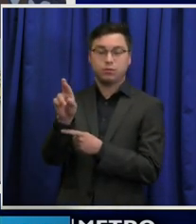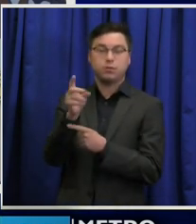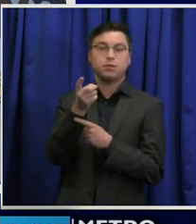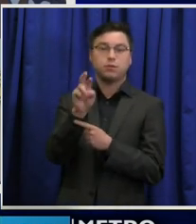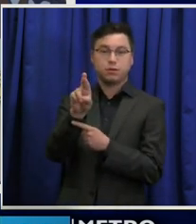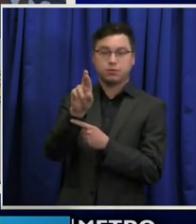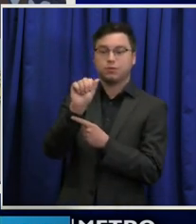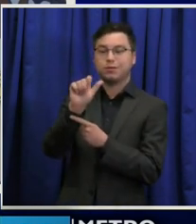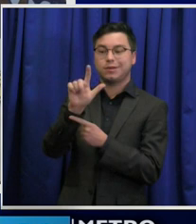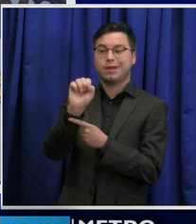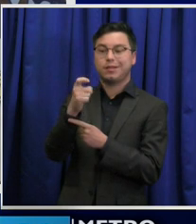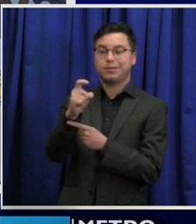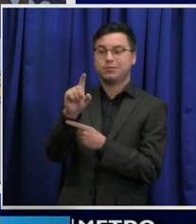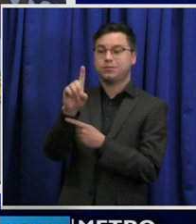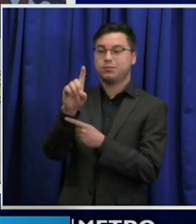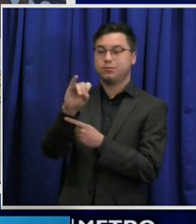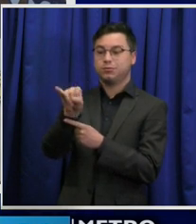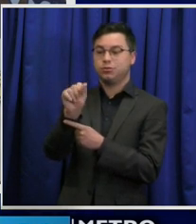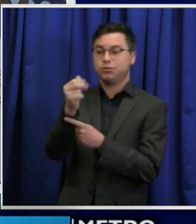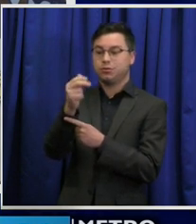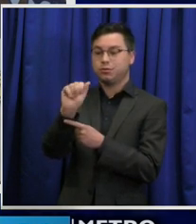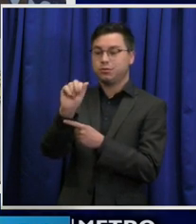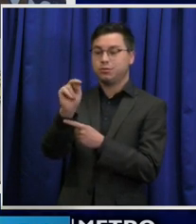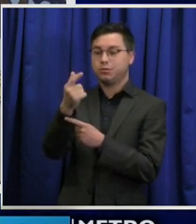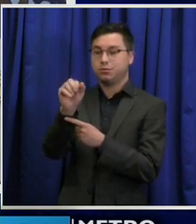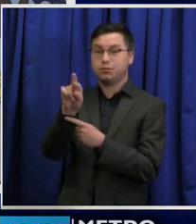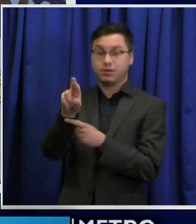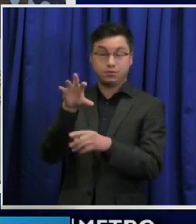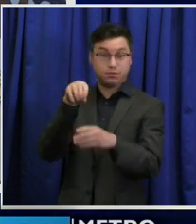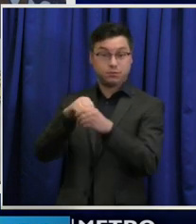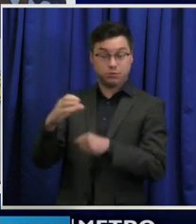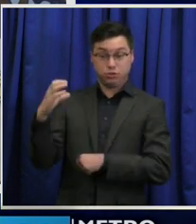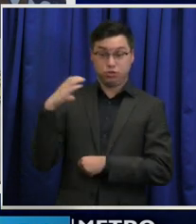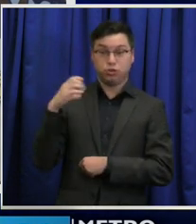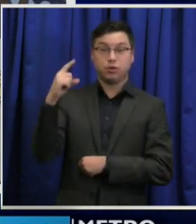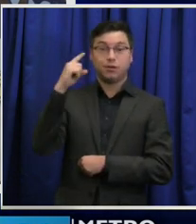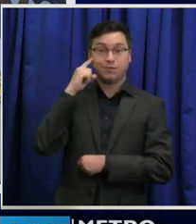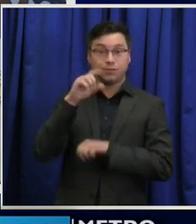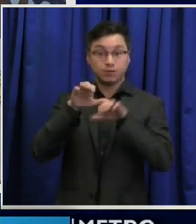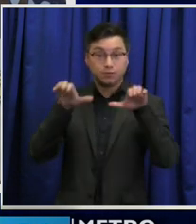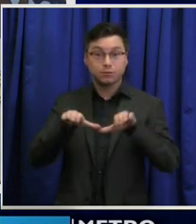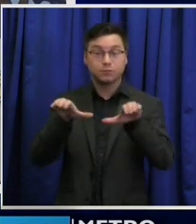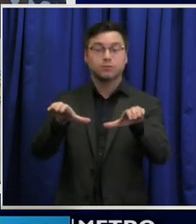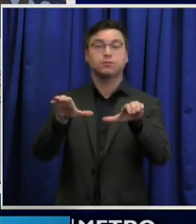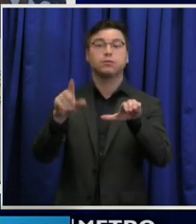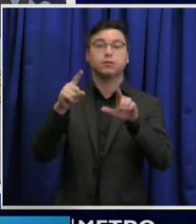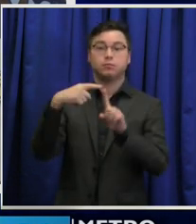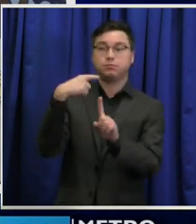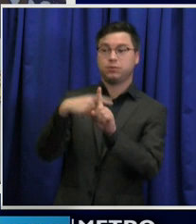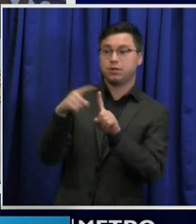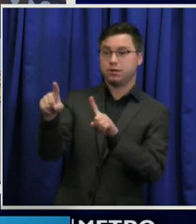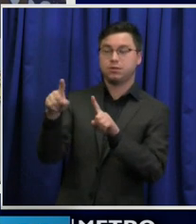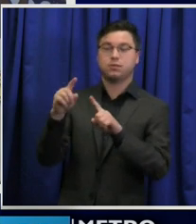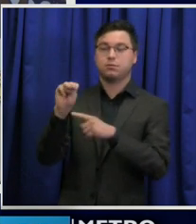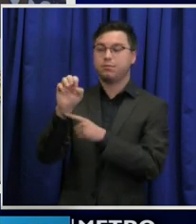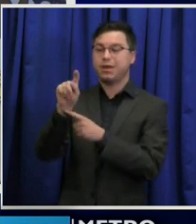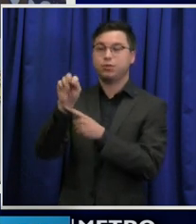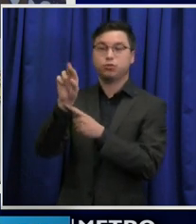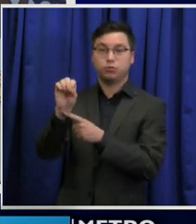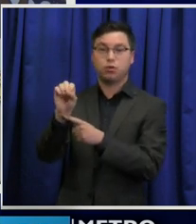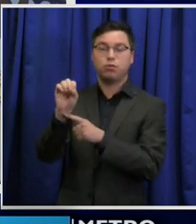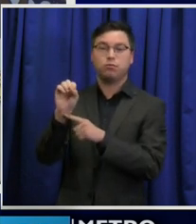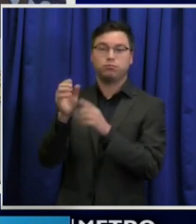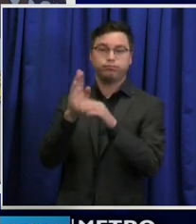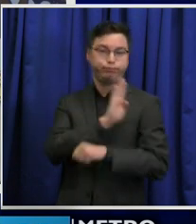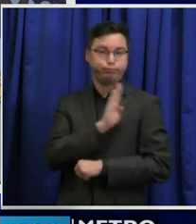Alex Jahangir, Chair of the Coronavirus Task Force and Chair of the Metropolitan Board of Health. We will also be joined today